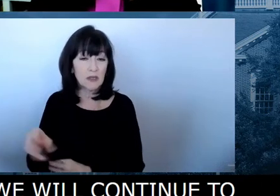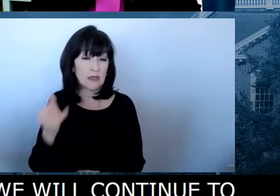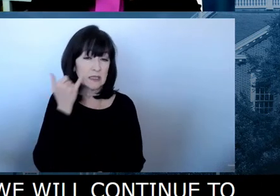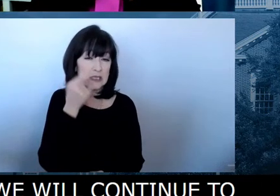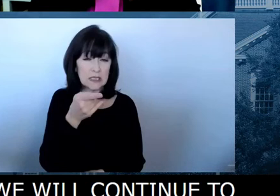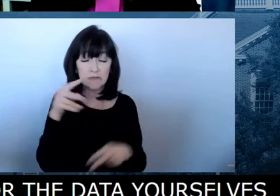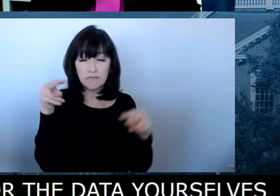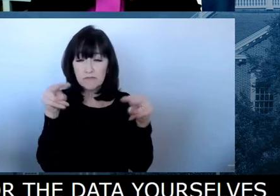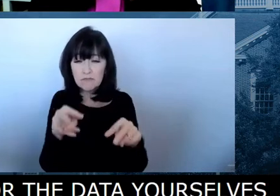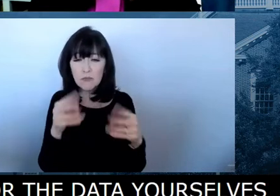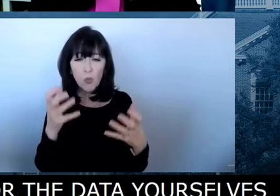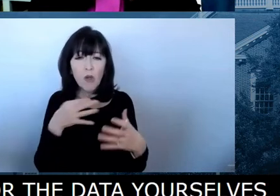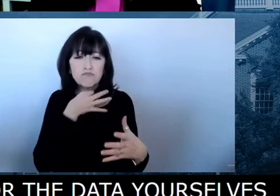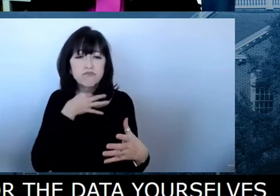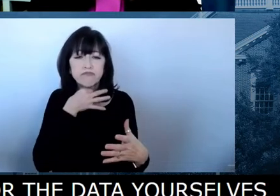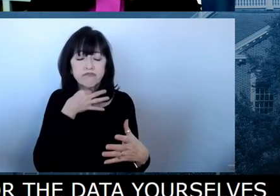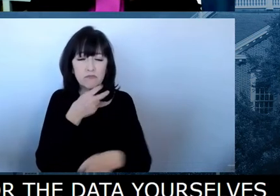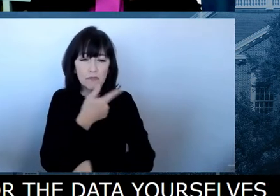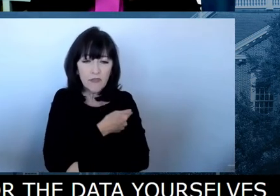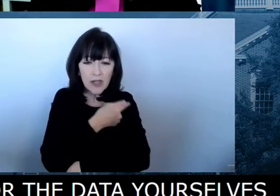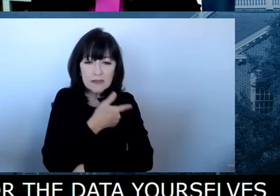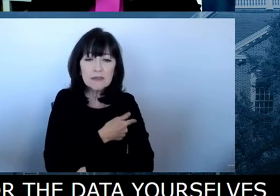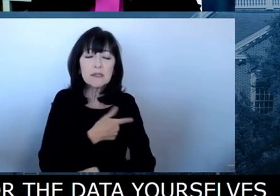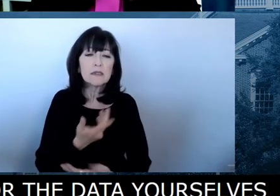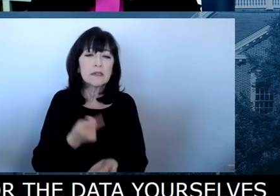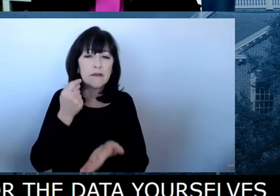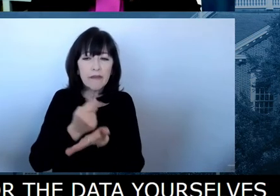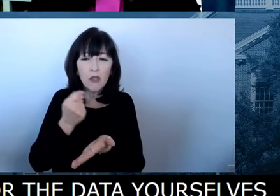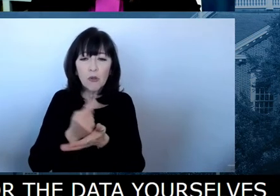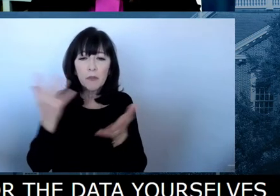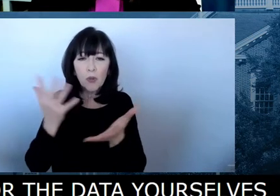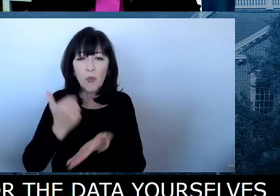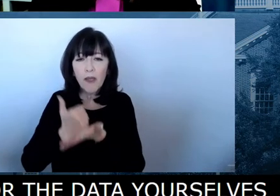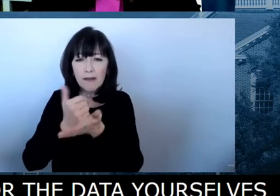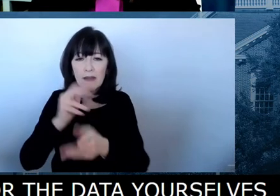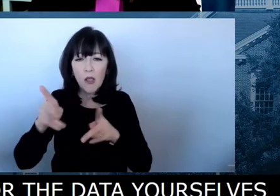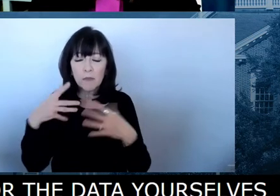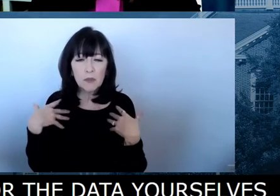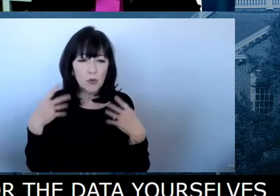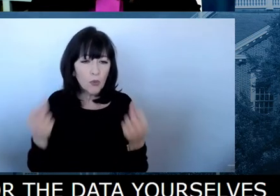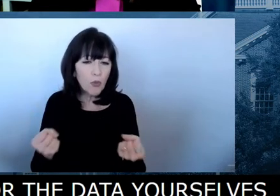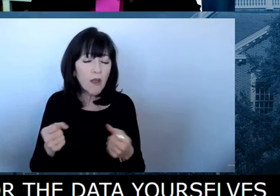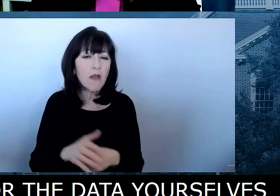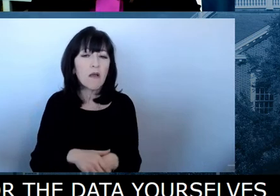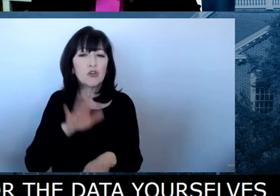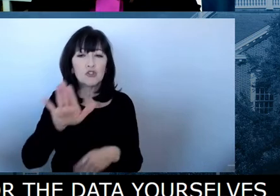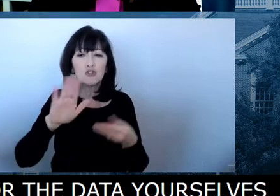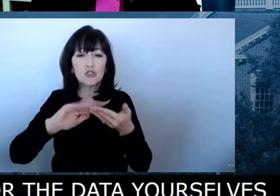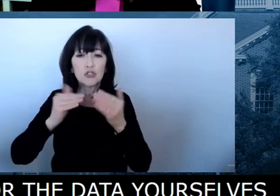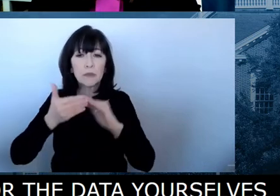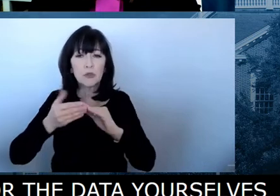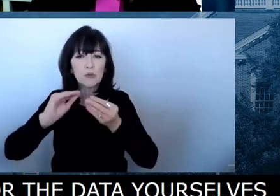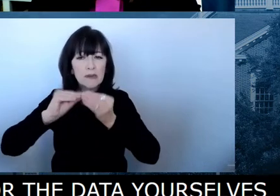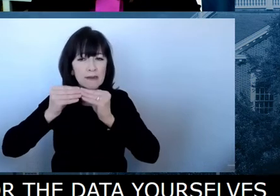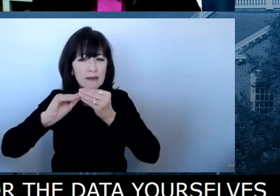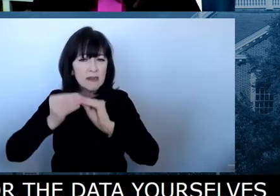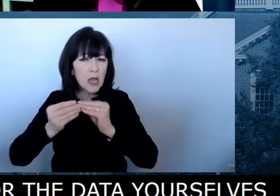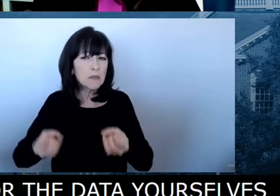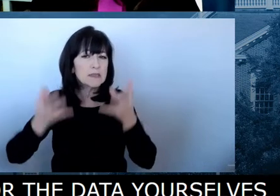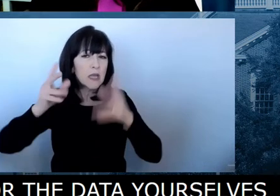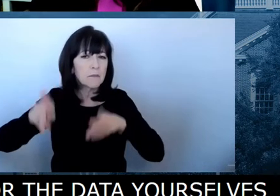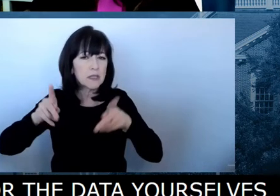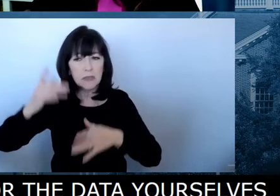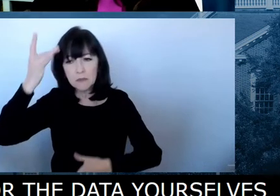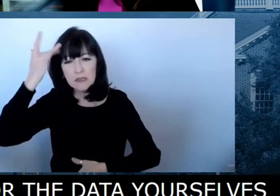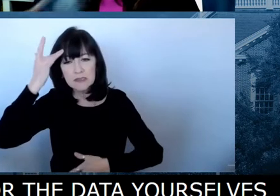uh, the, the, uh, prevalence of COVID in, in your, uh, community, uh, we'll have the, the school board or the